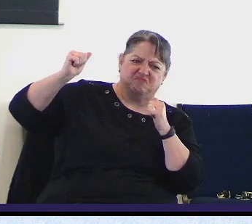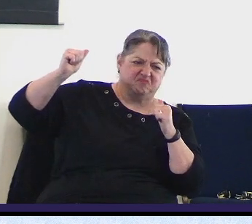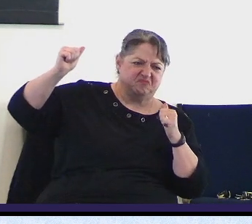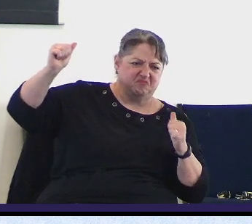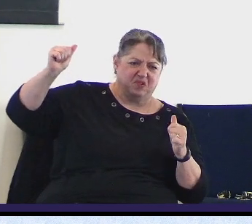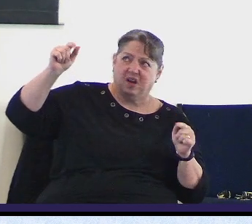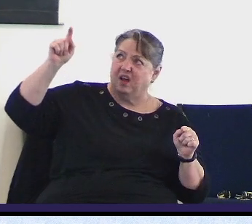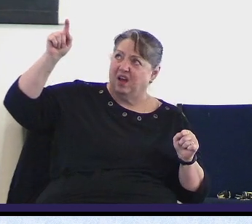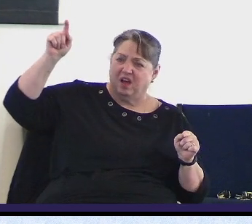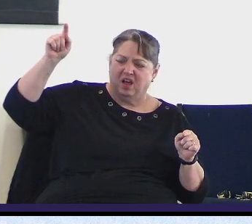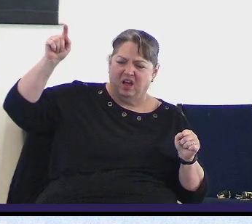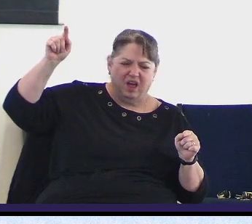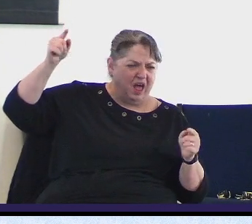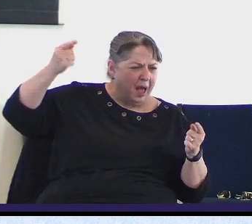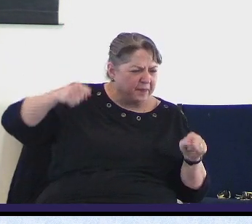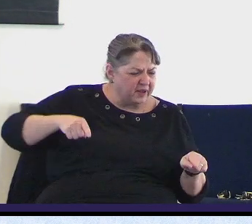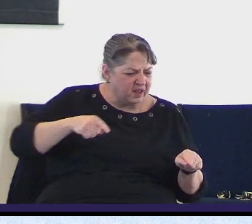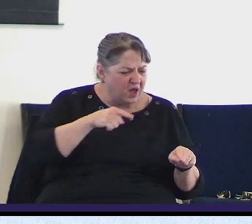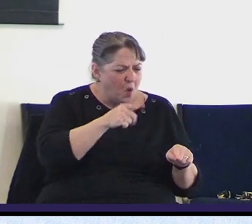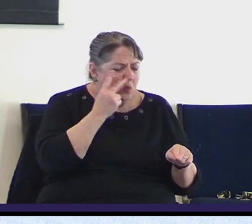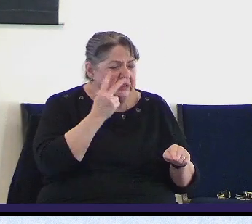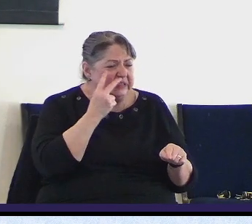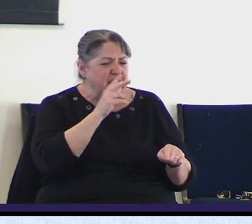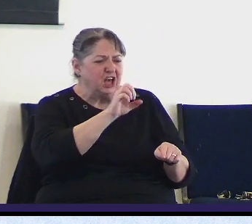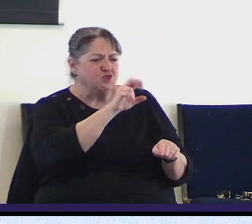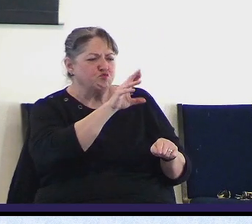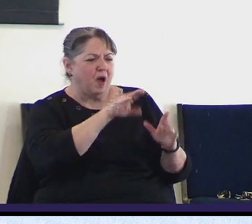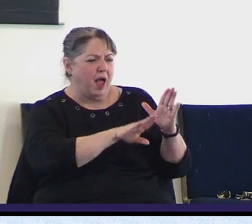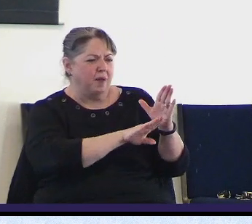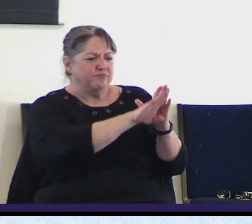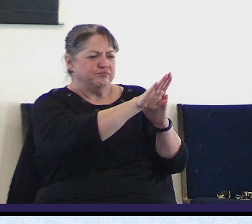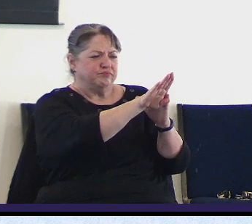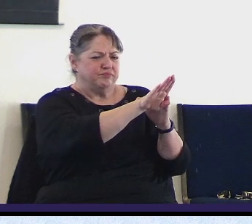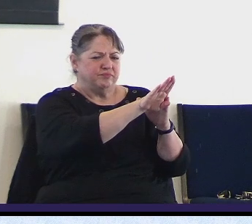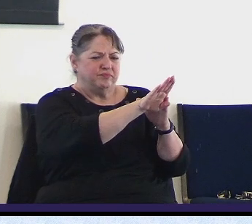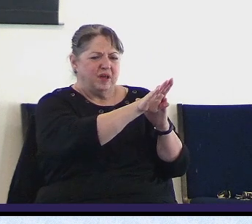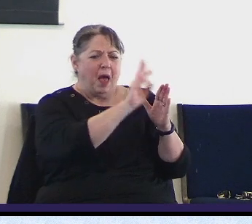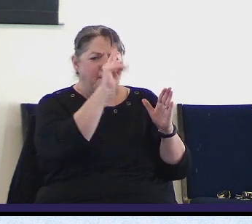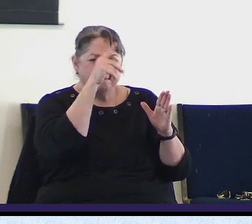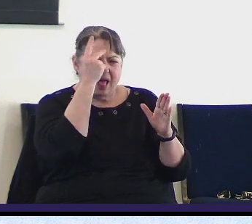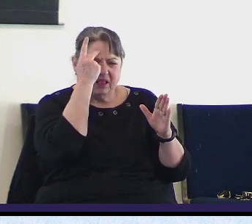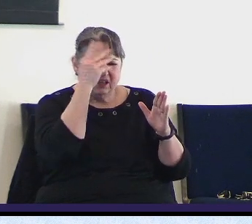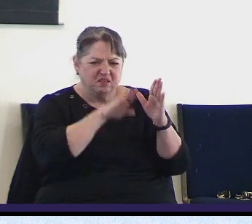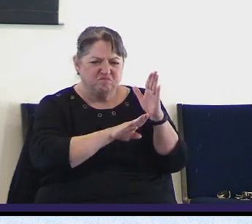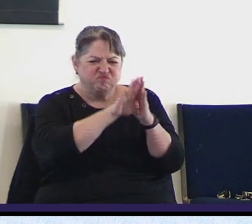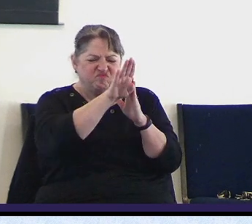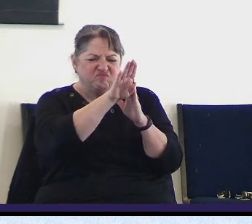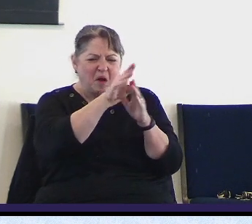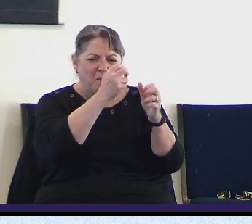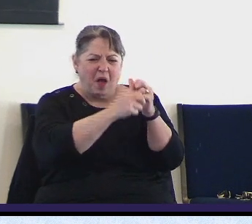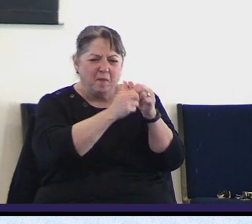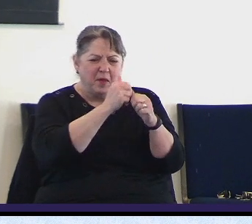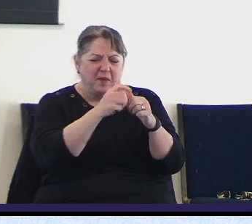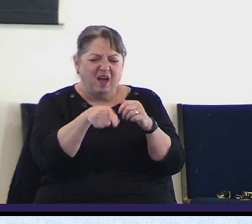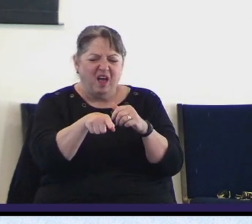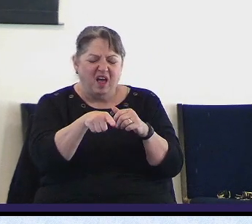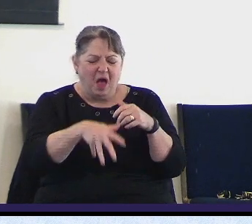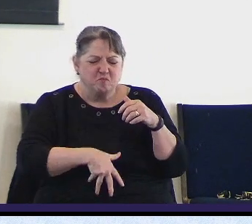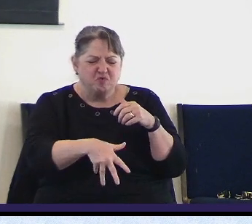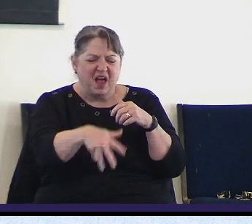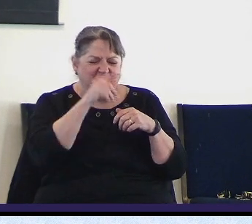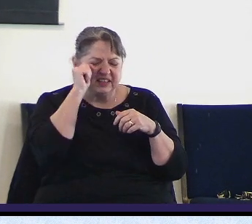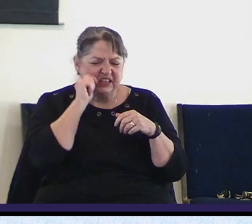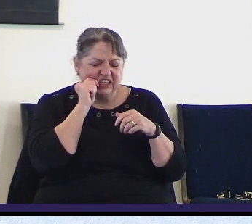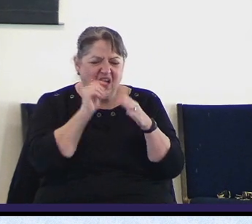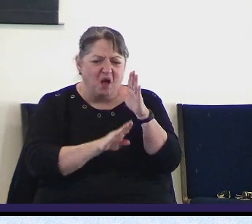in crime political corruption, teenage pregnancies, teen suicides, divorces, fatherless children,